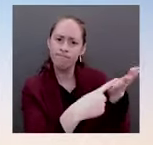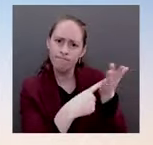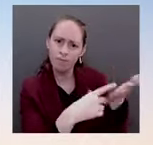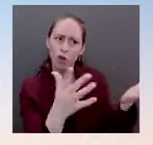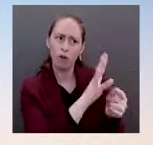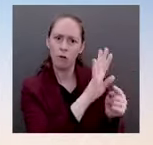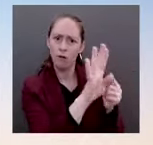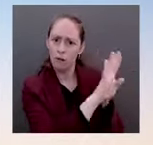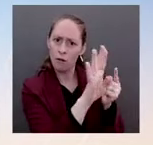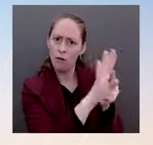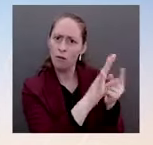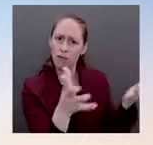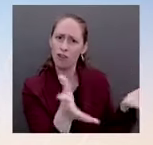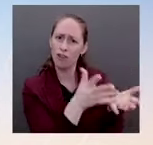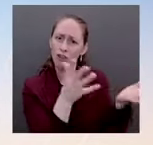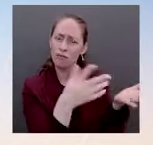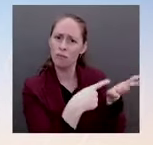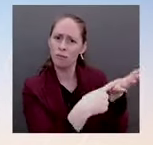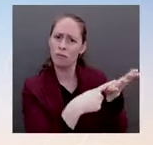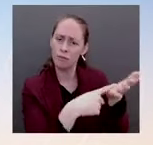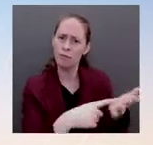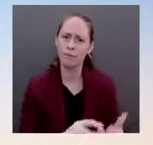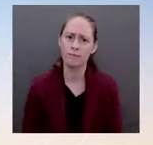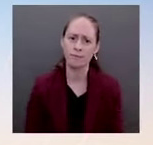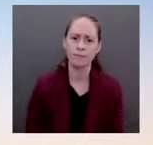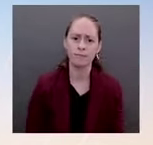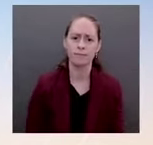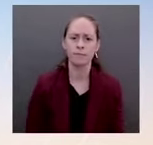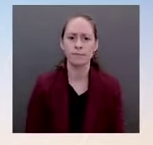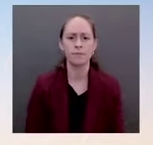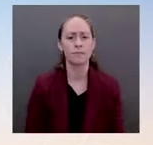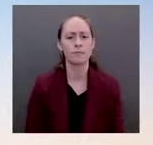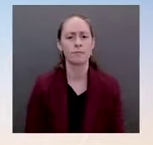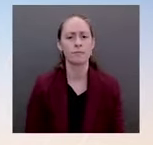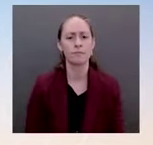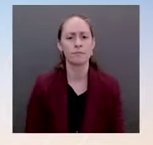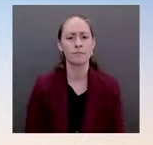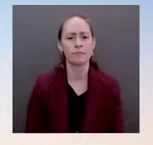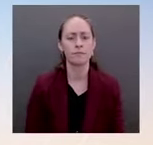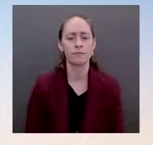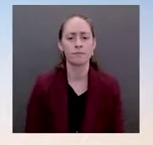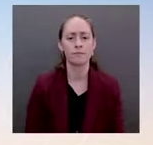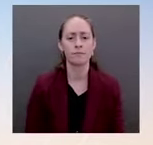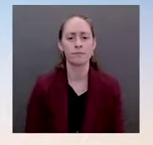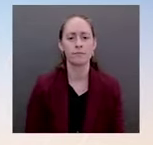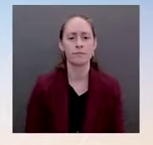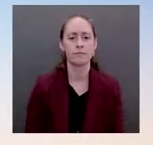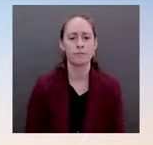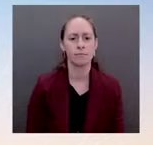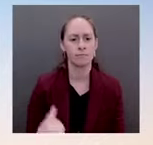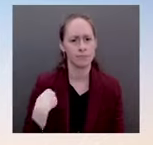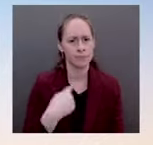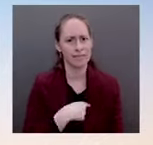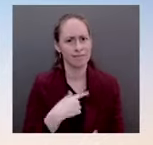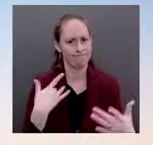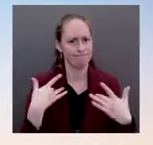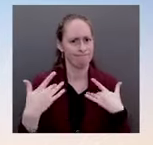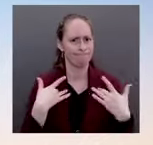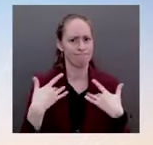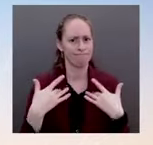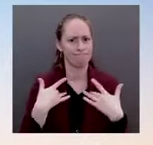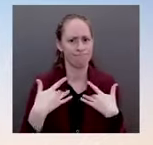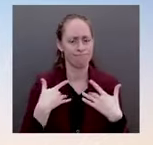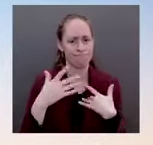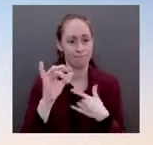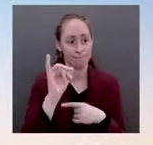our focus remains on a deal that addresses the core concerns of all sides. And if it's not reached in the coming weeks, as we've said before, but this remains